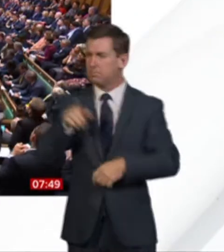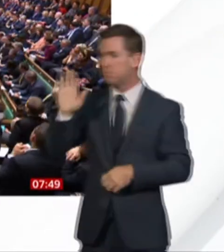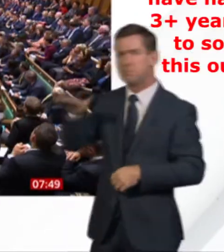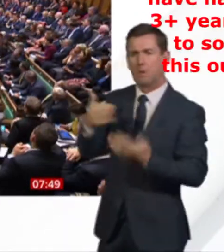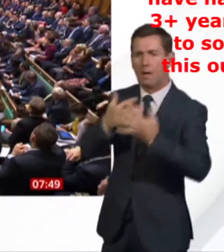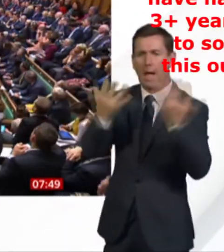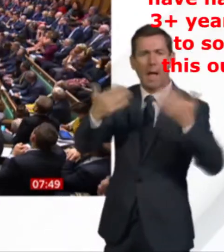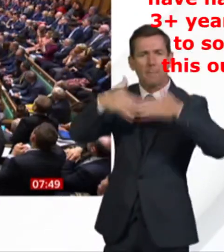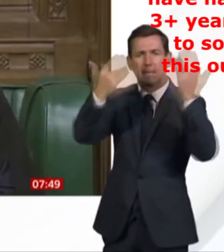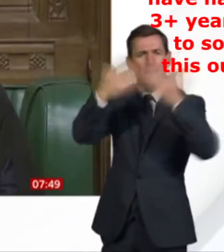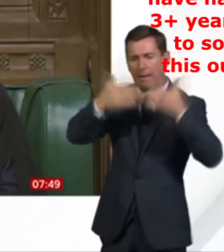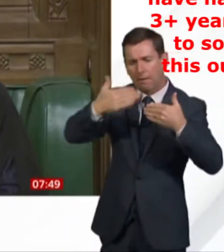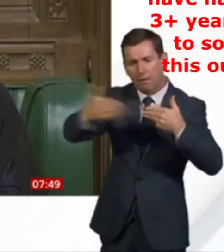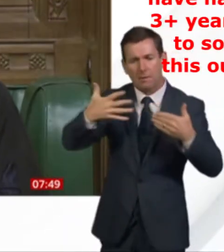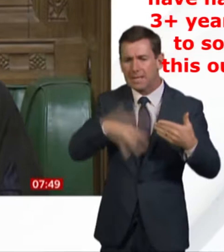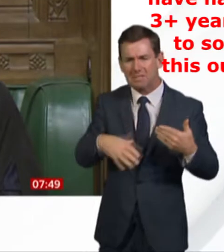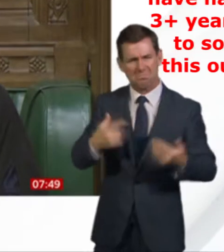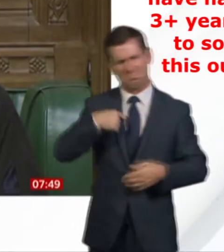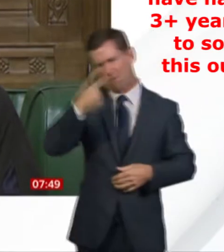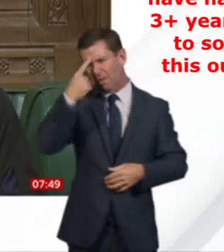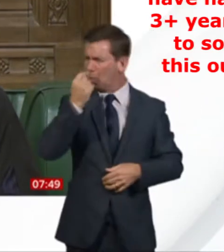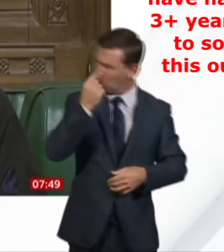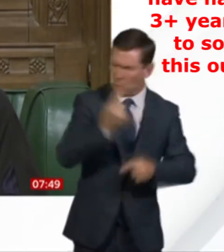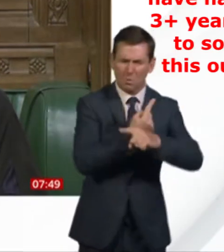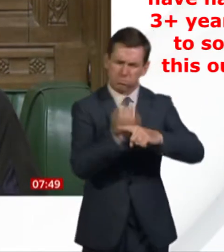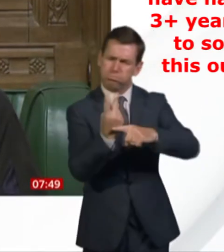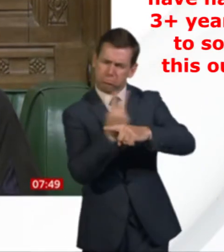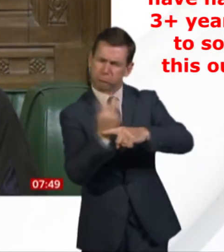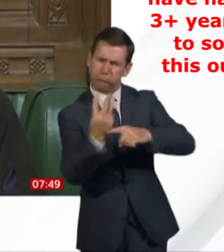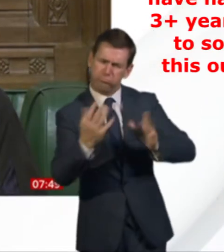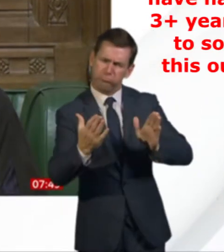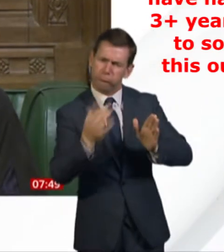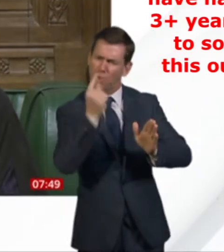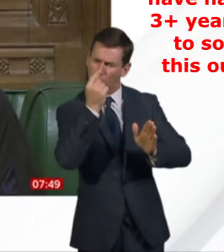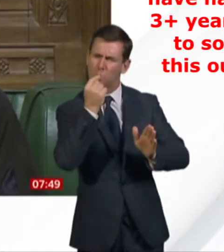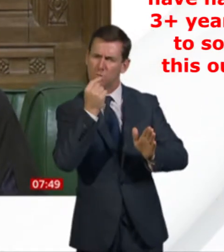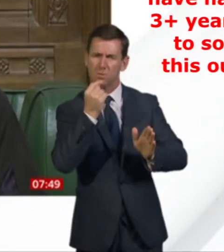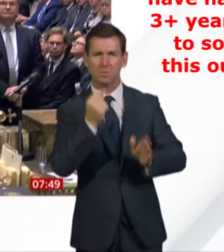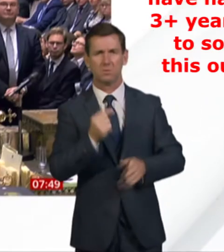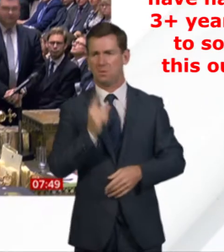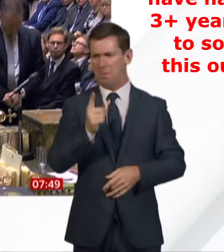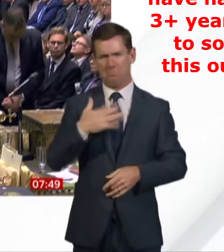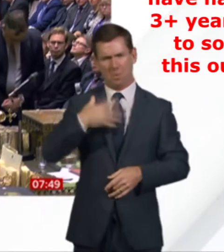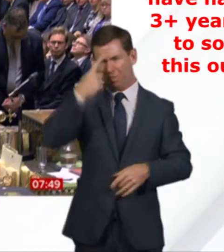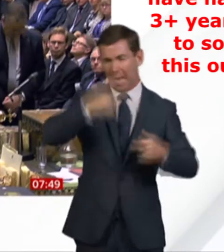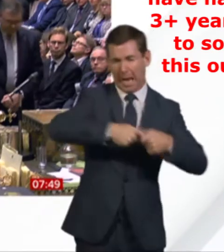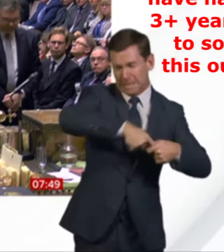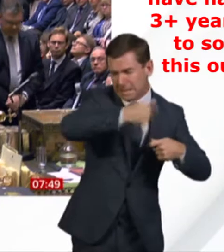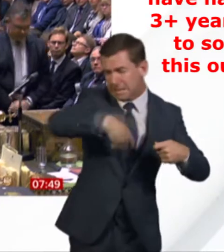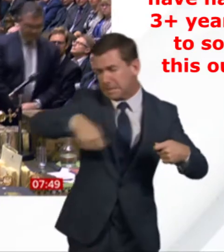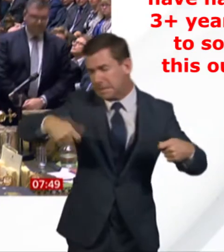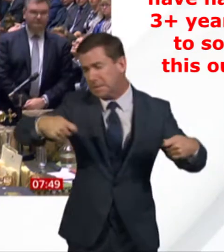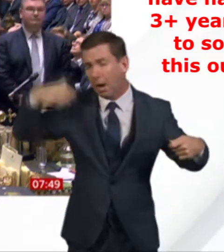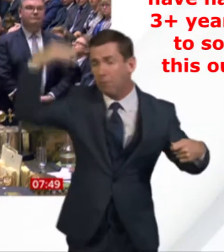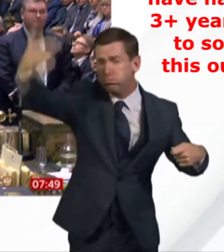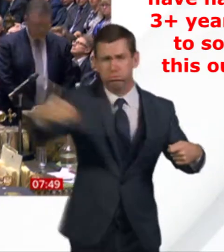this bill? What's reasonable? Well, I think it could be done in a matter of weeks. It's not for me to decide, but I don't think it needs to be in an ordinate length of time.